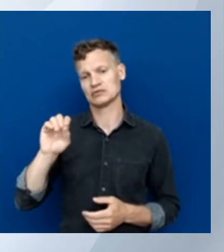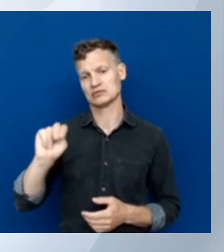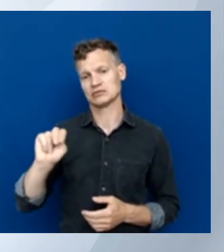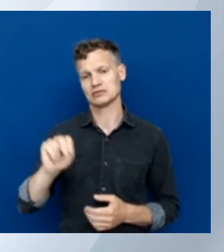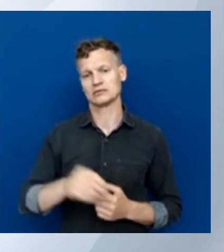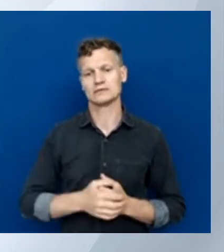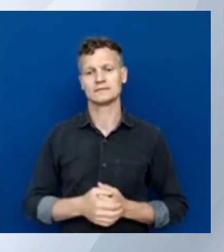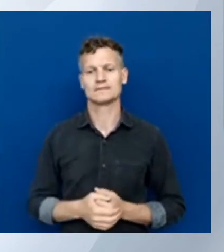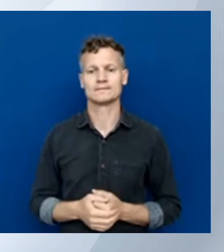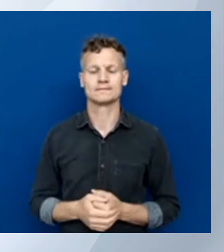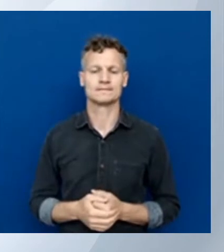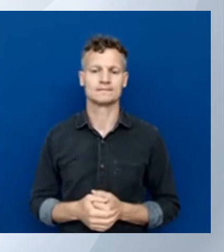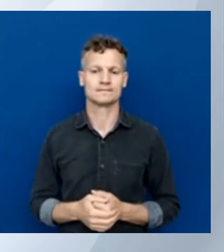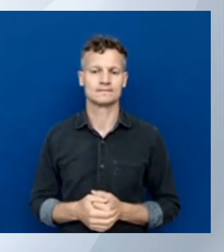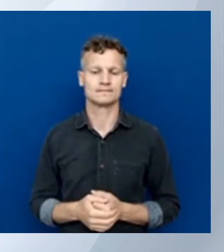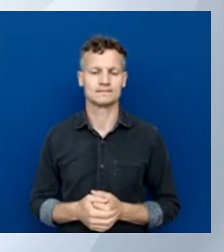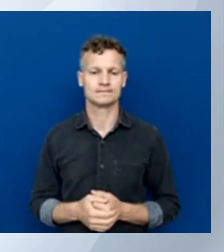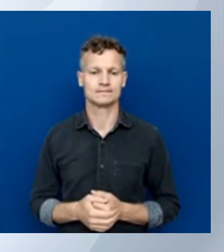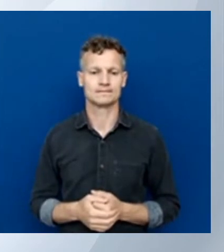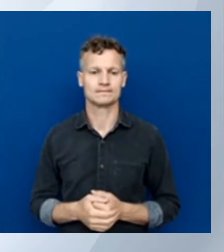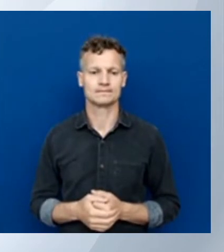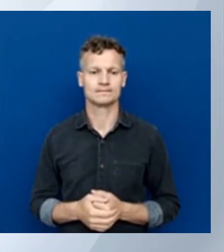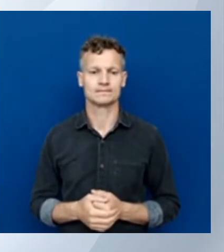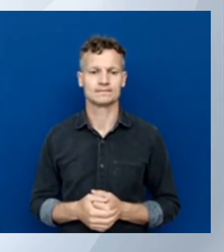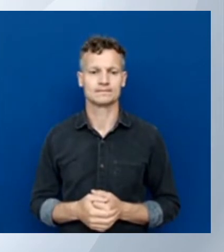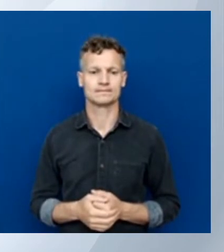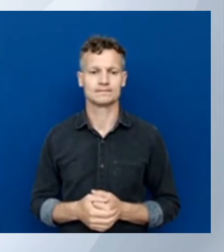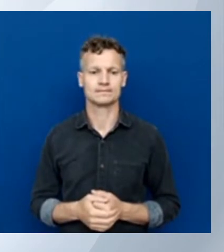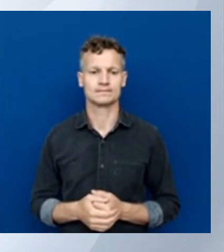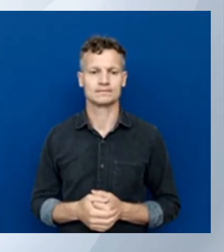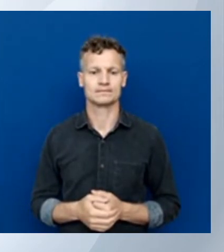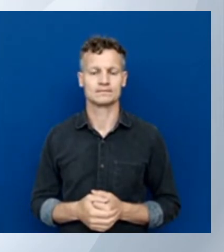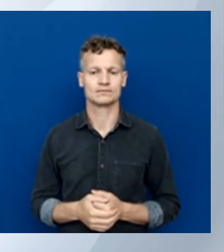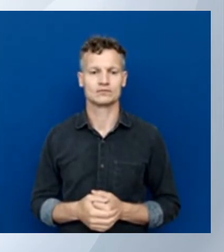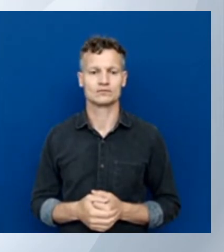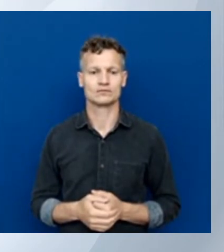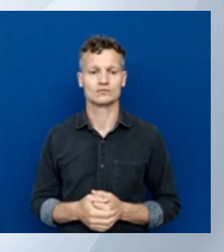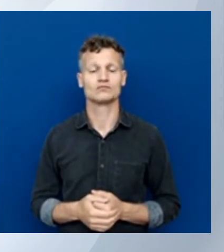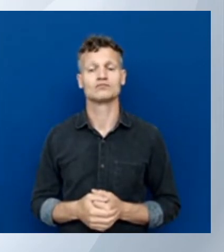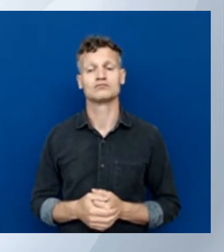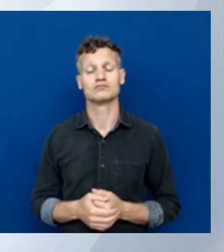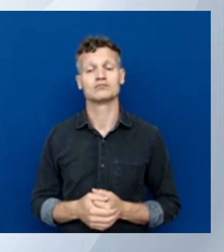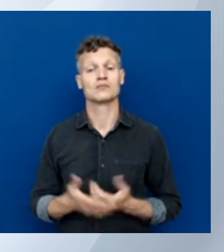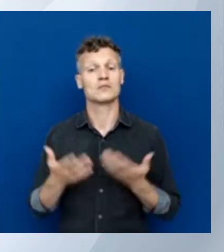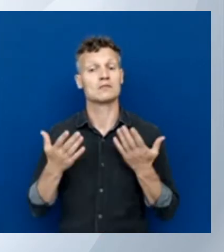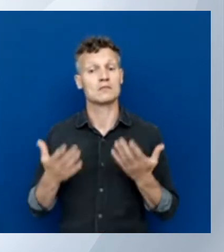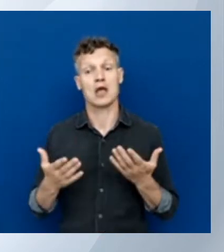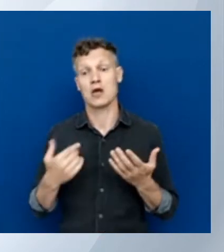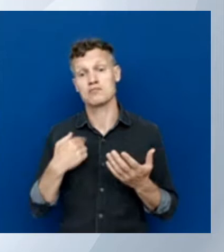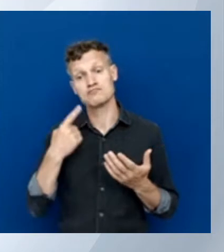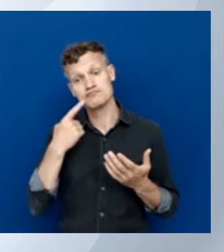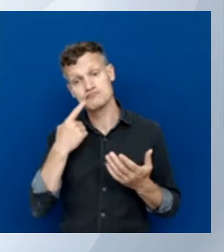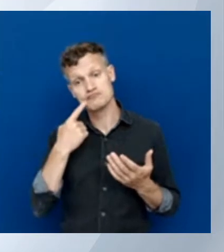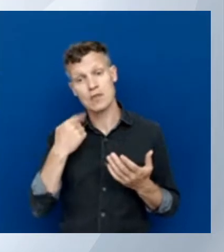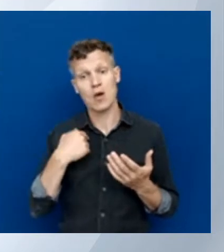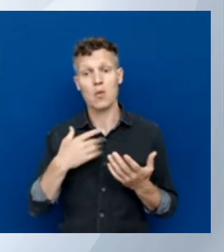So I just created that command. Now, let's say I wanted to create a resource group like we just did.